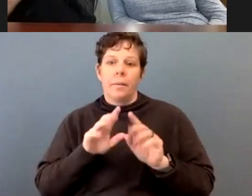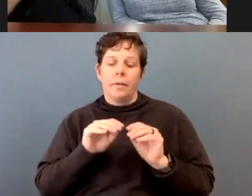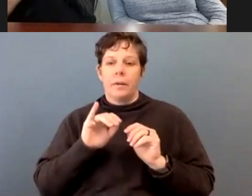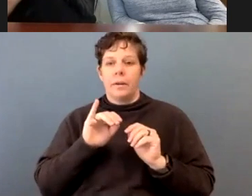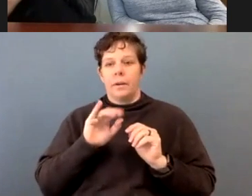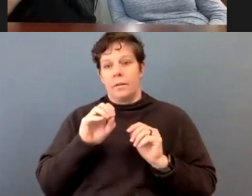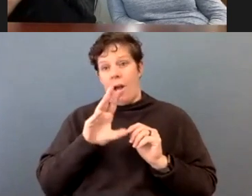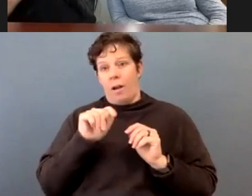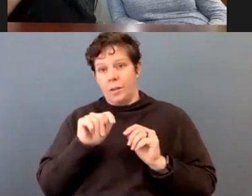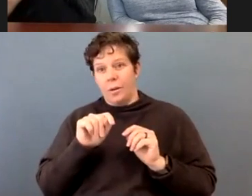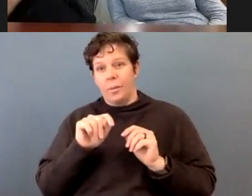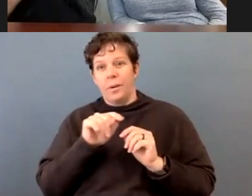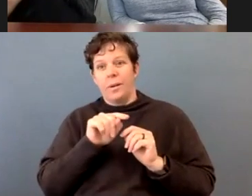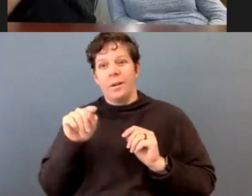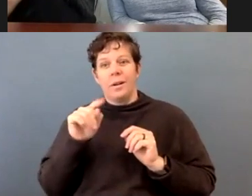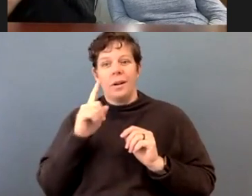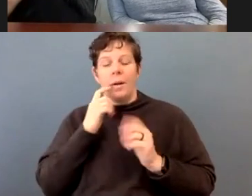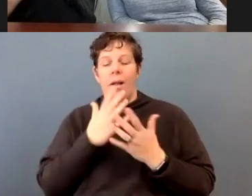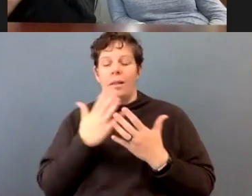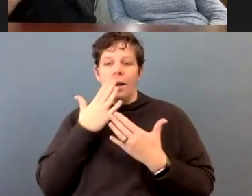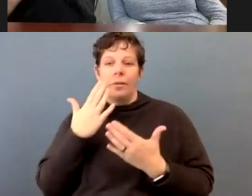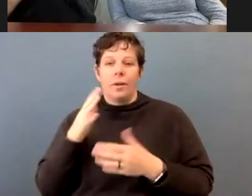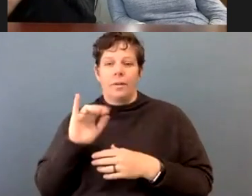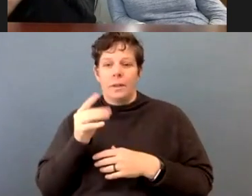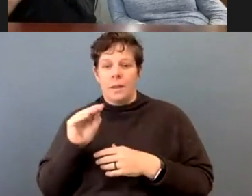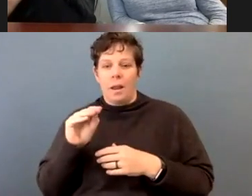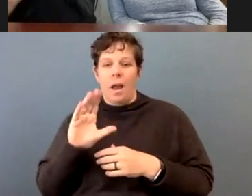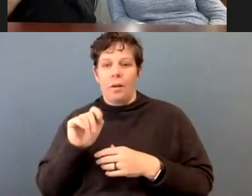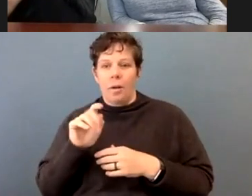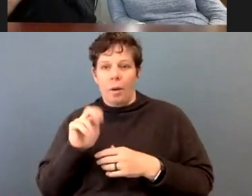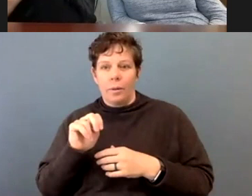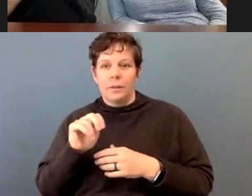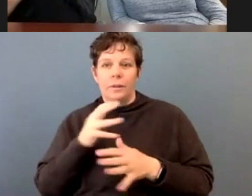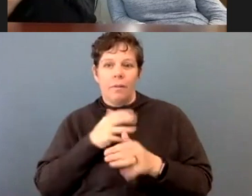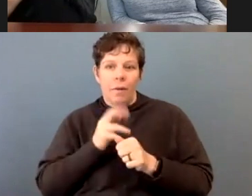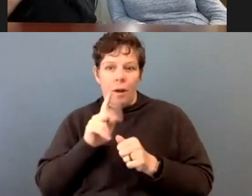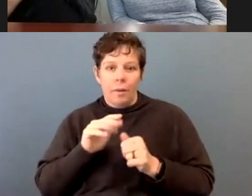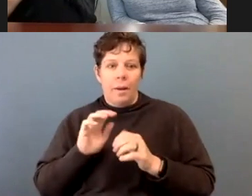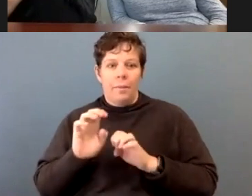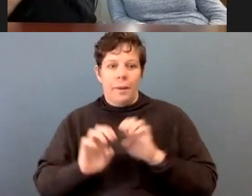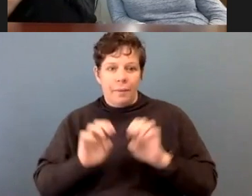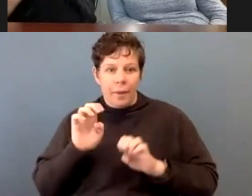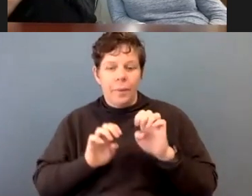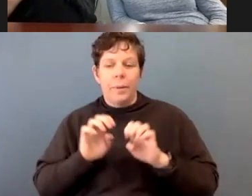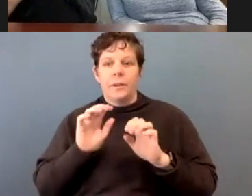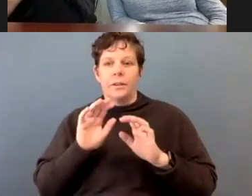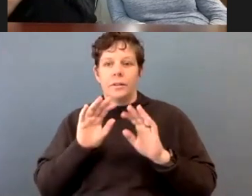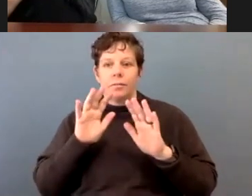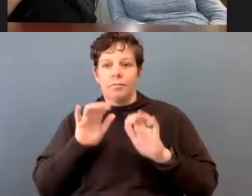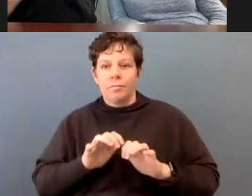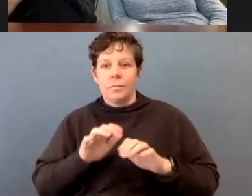Coalition. We'll keep sending you a couple emails with follow ups, evaluations, your